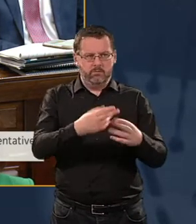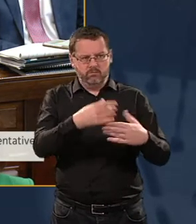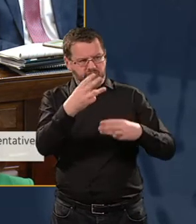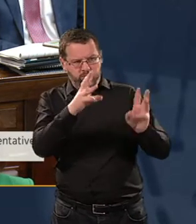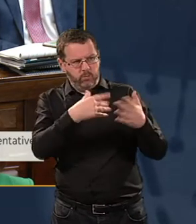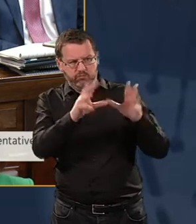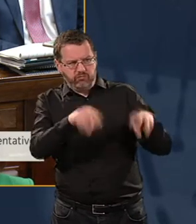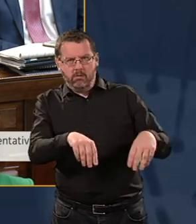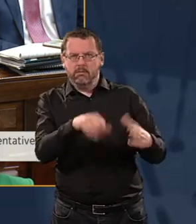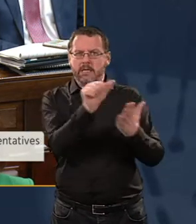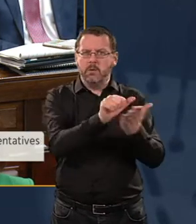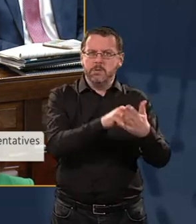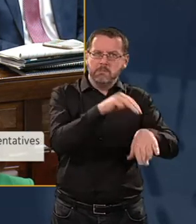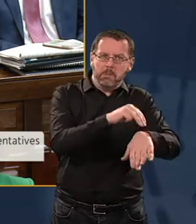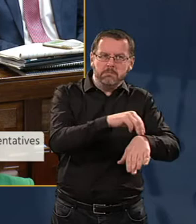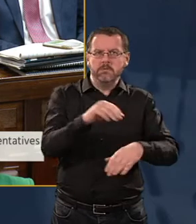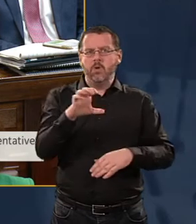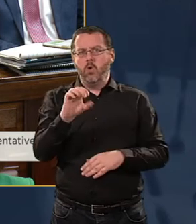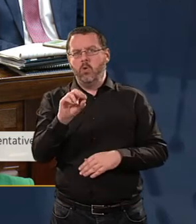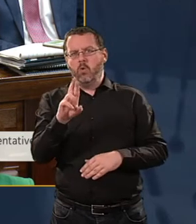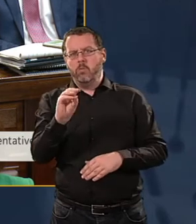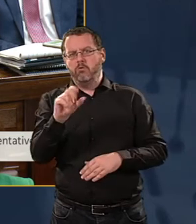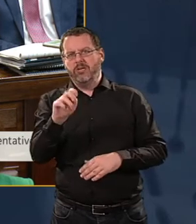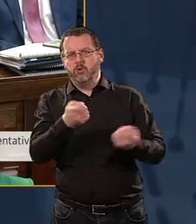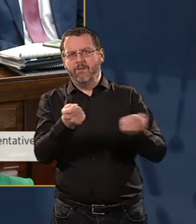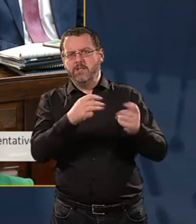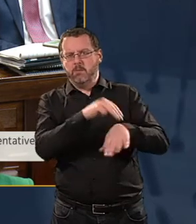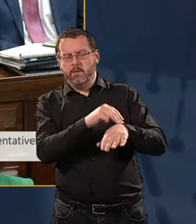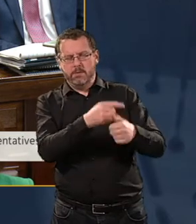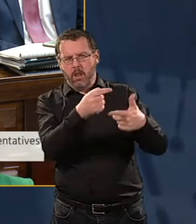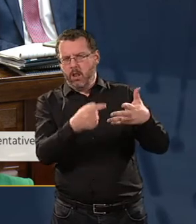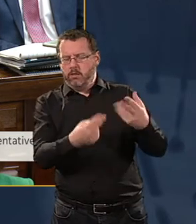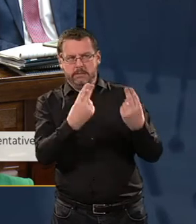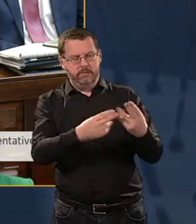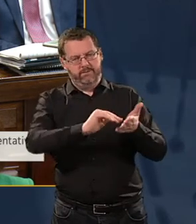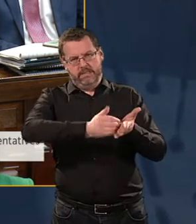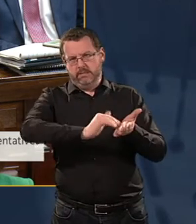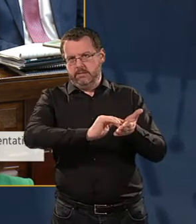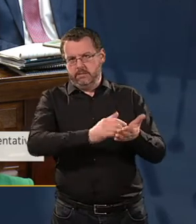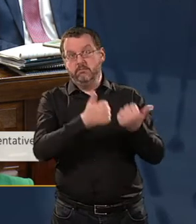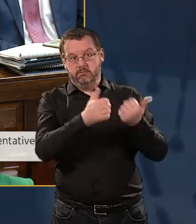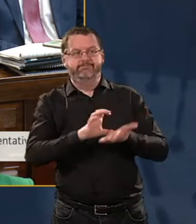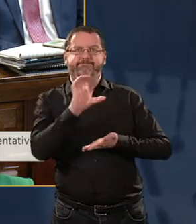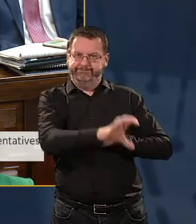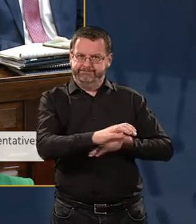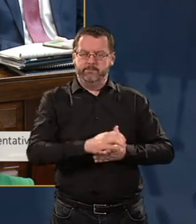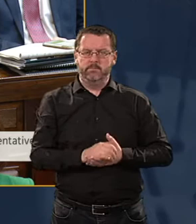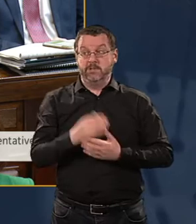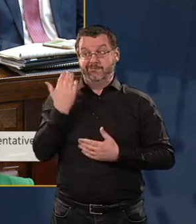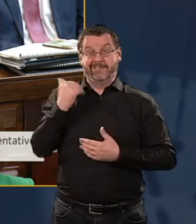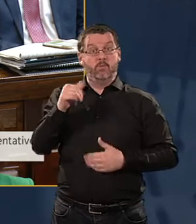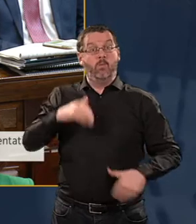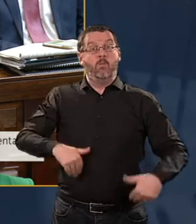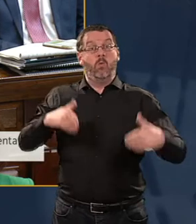regularities and corporate governance problems in the FAI are put right. This was discussed at Cabinet this morning, and I